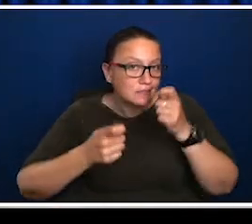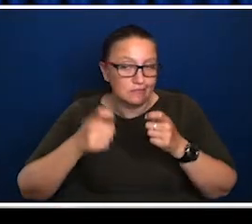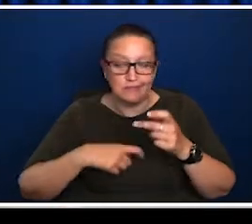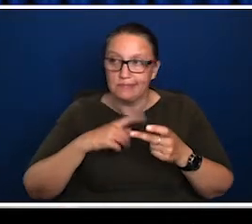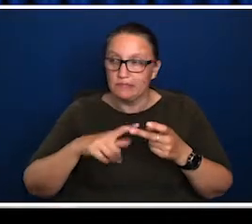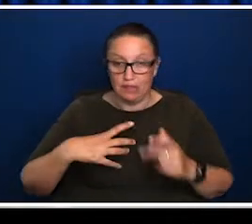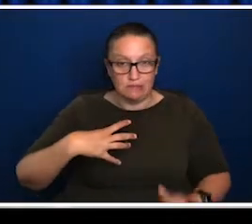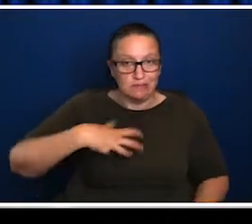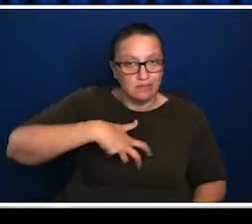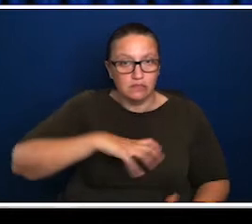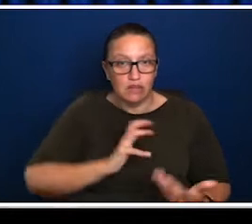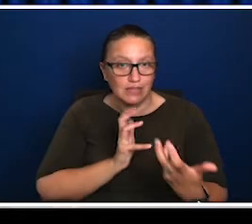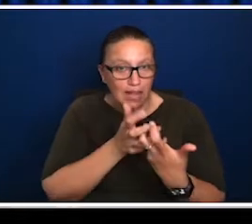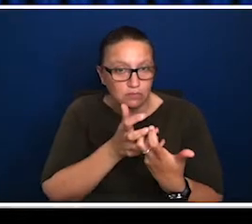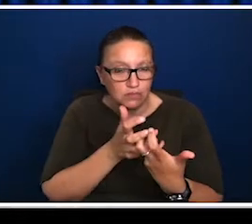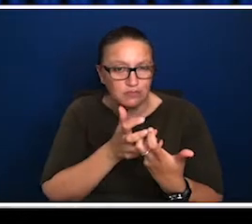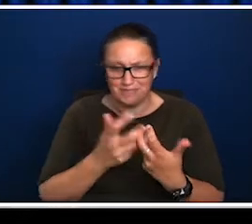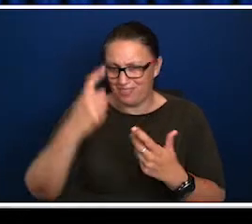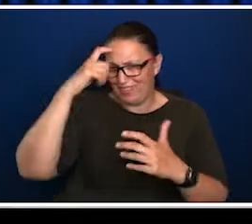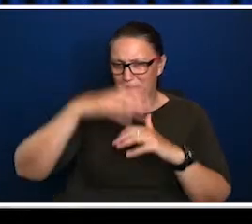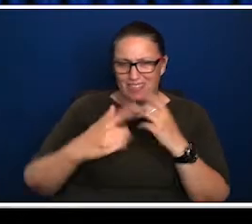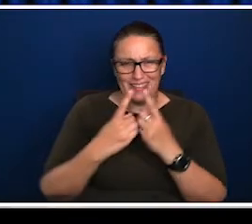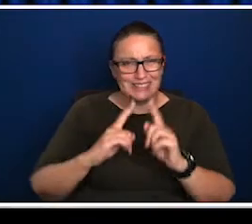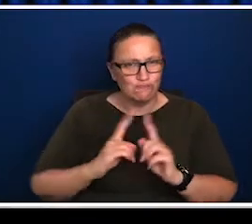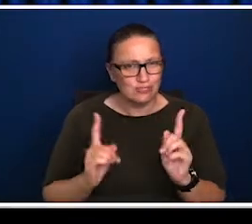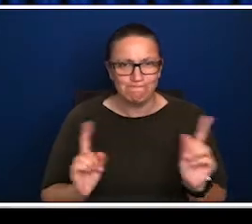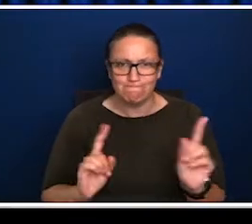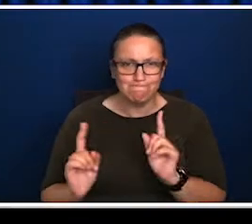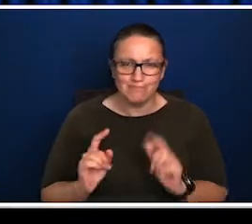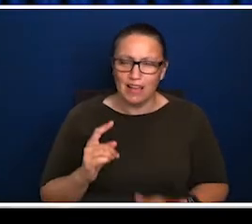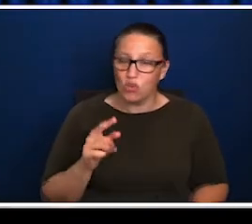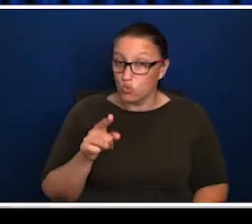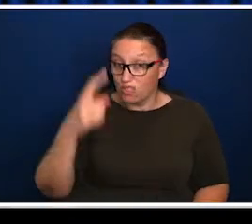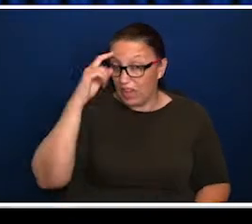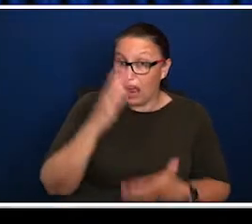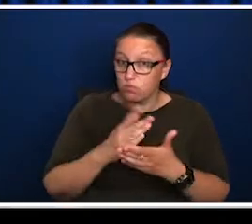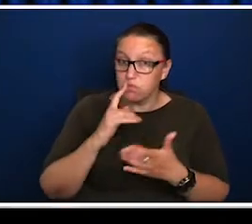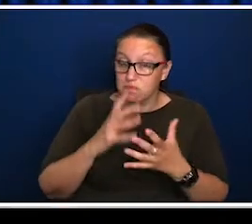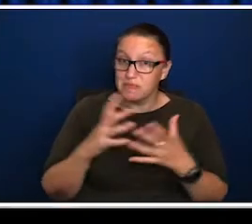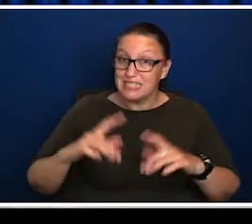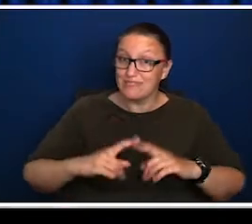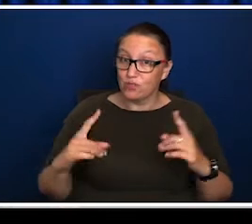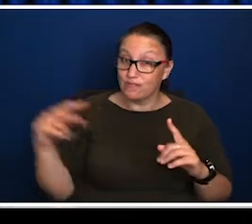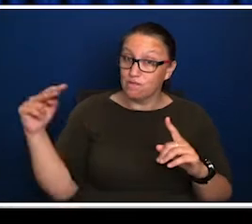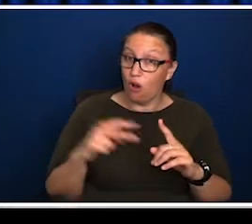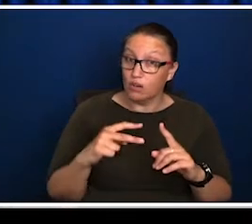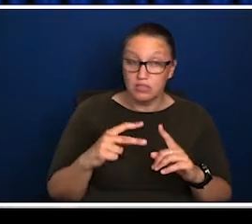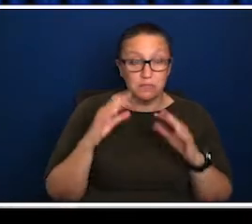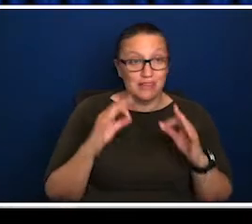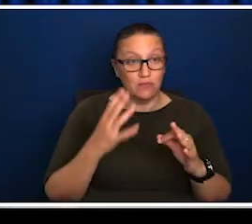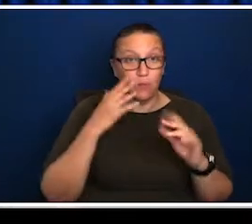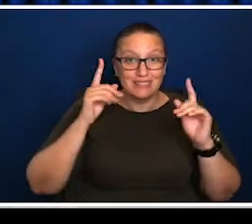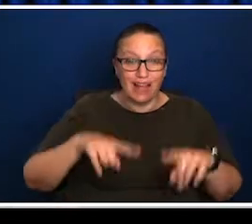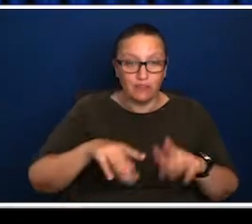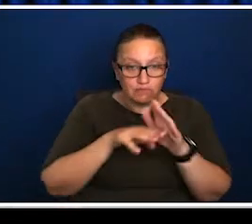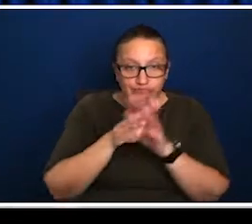experimentation and adaptability and thinking about things differently. Um, do you think this will be a greater area of focus as we start to come out of the